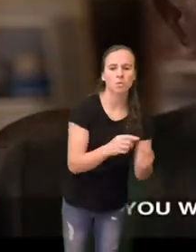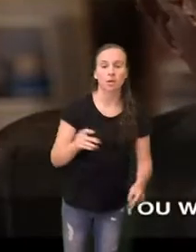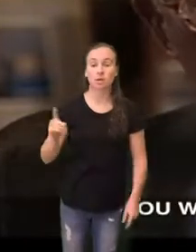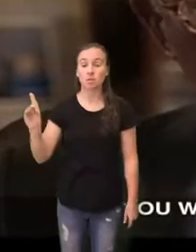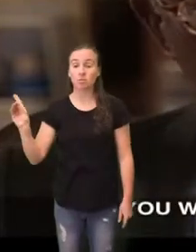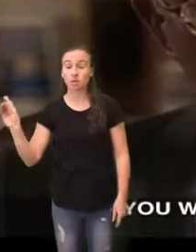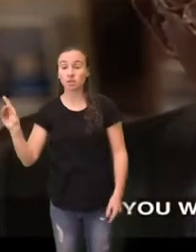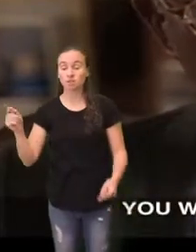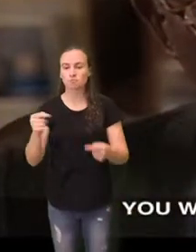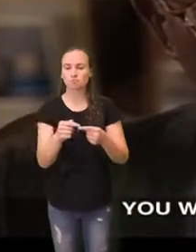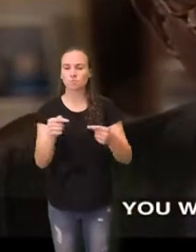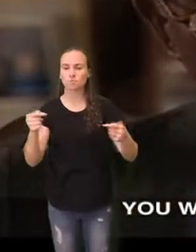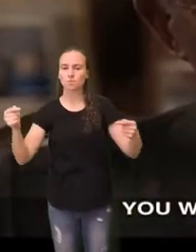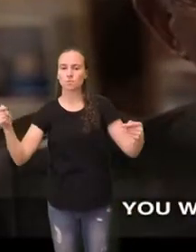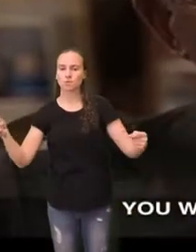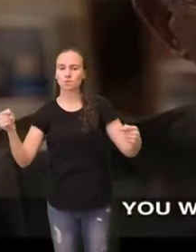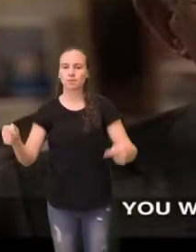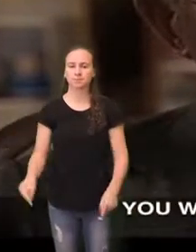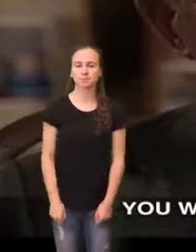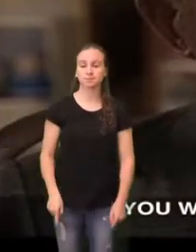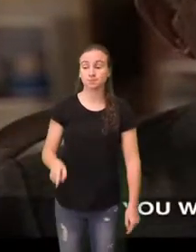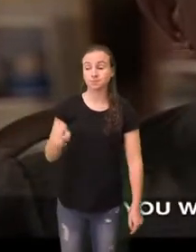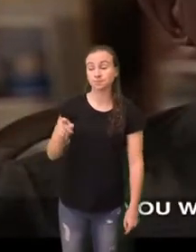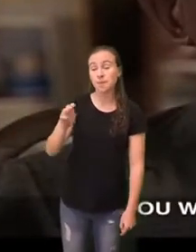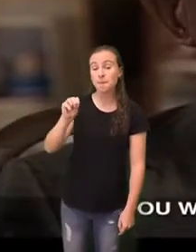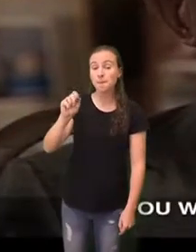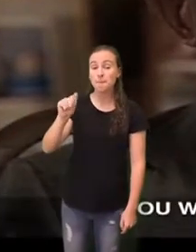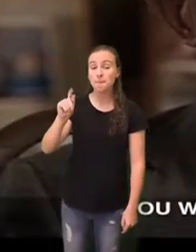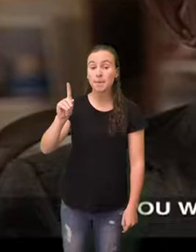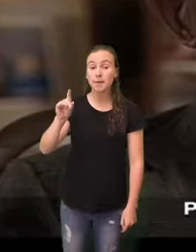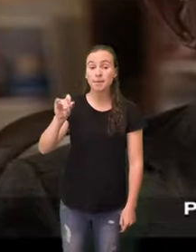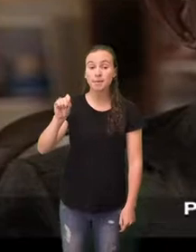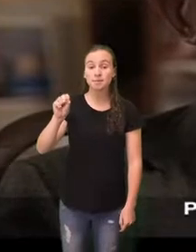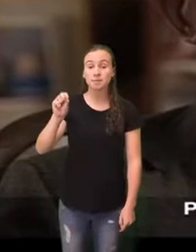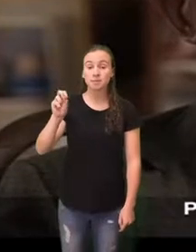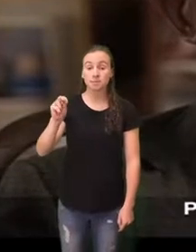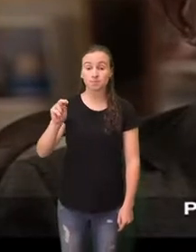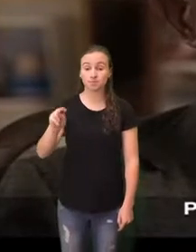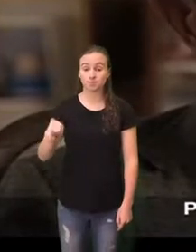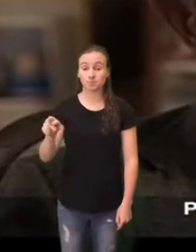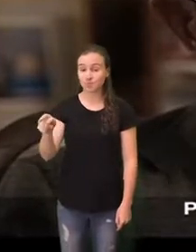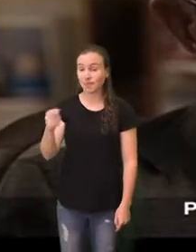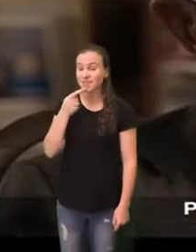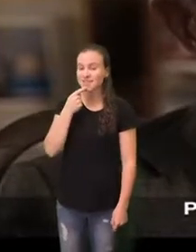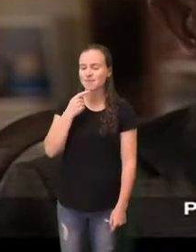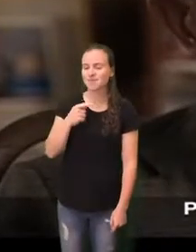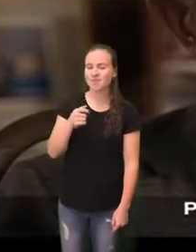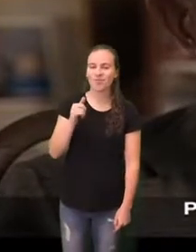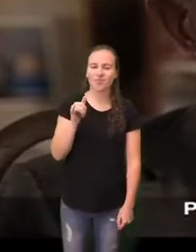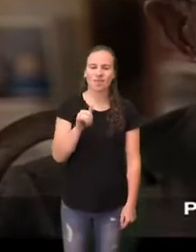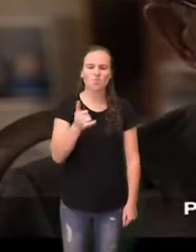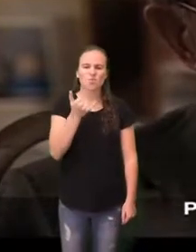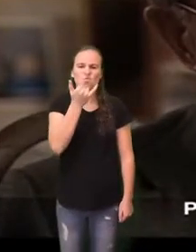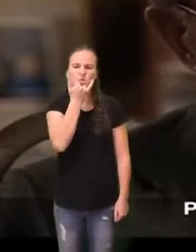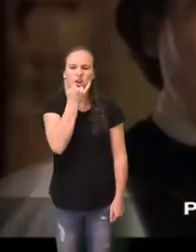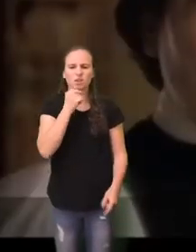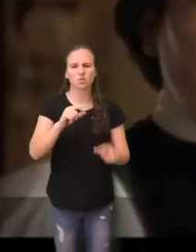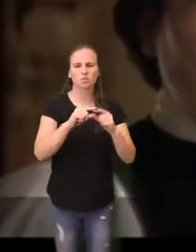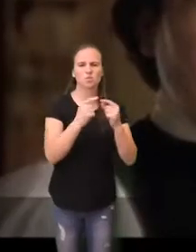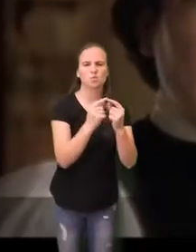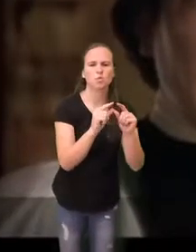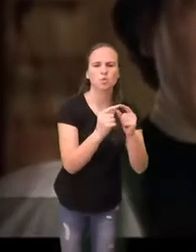language, you will have, again, you will prevent the emergence of a stable, potentially oppressive majority.